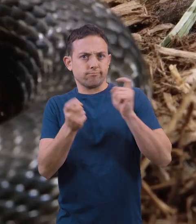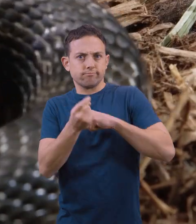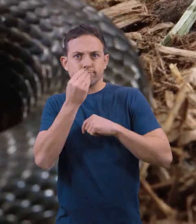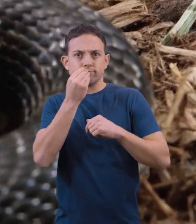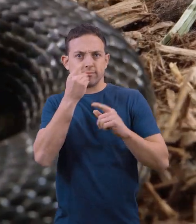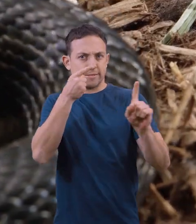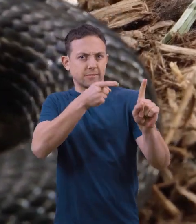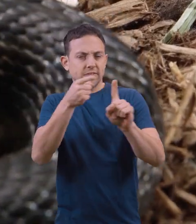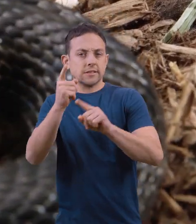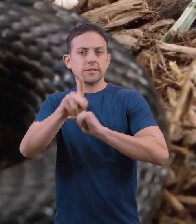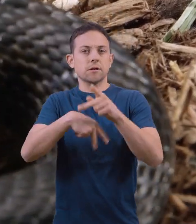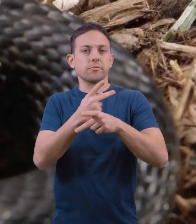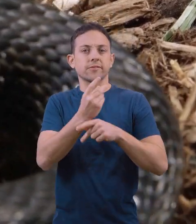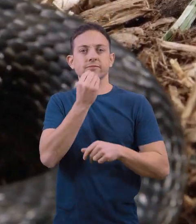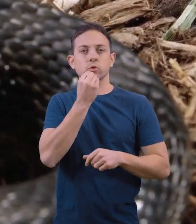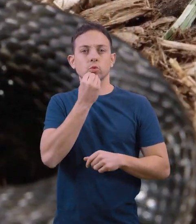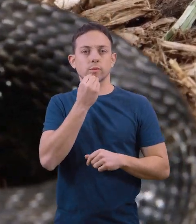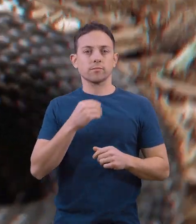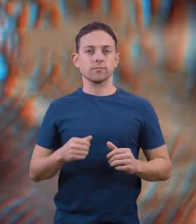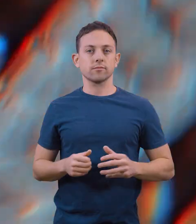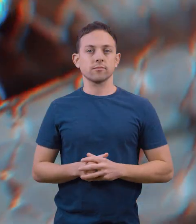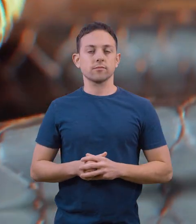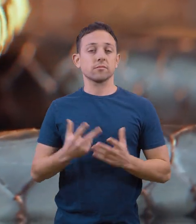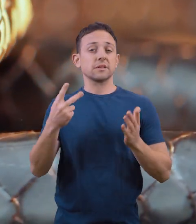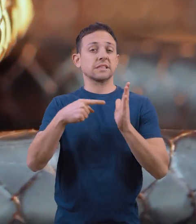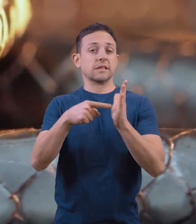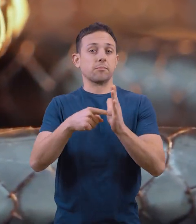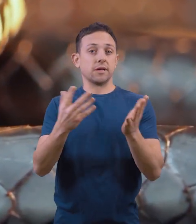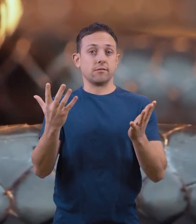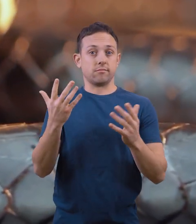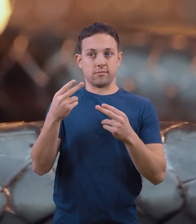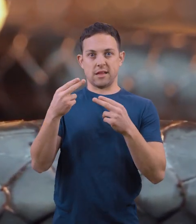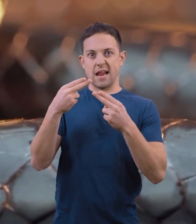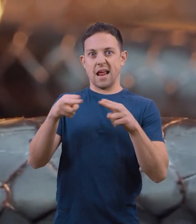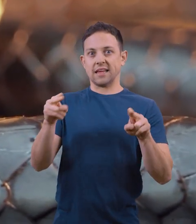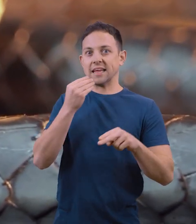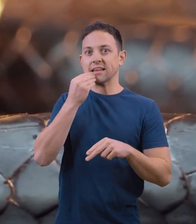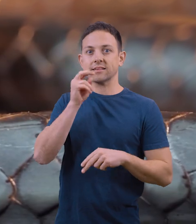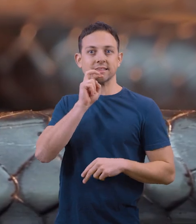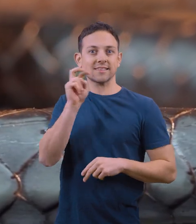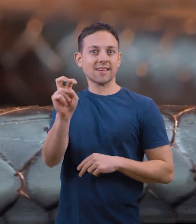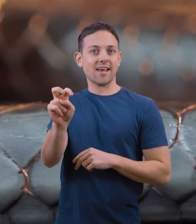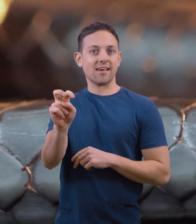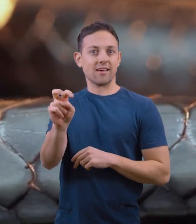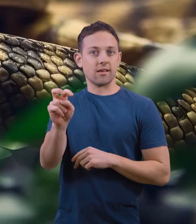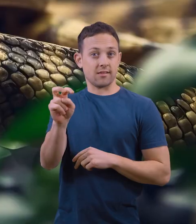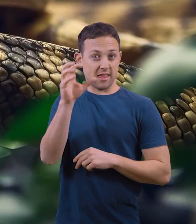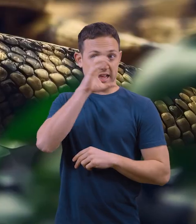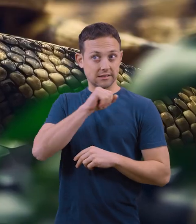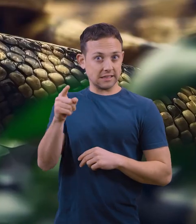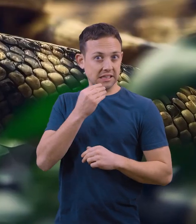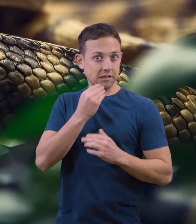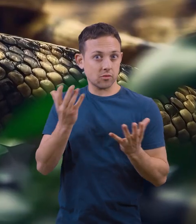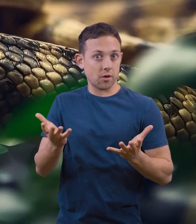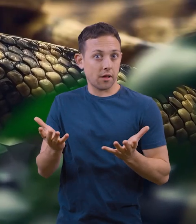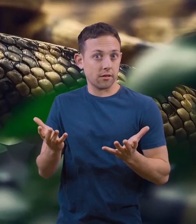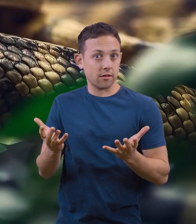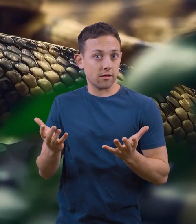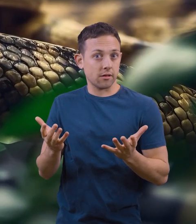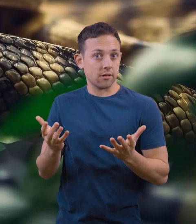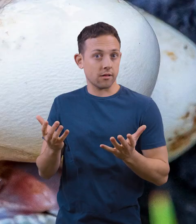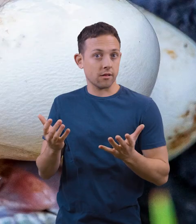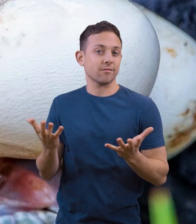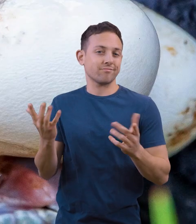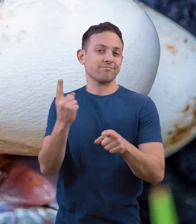changed, to eat a specific type of food. One example is the egg-eating snake. Can you guess what it